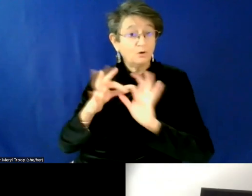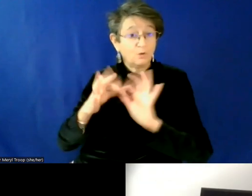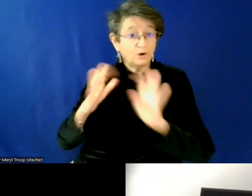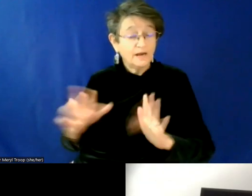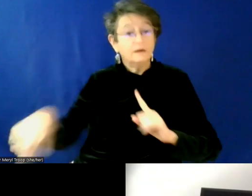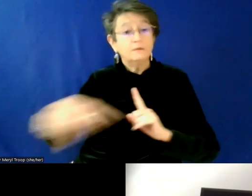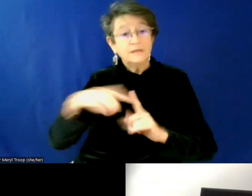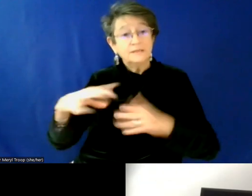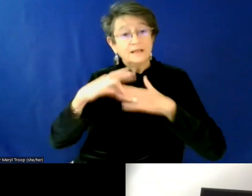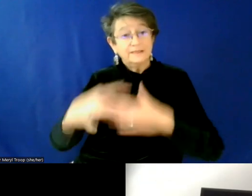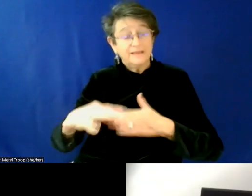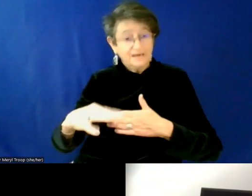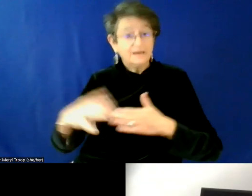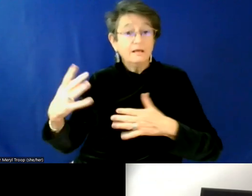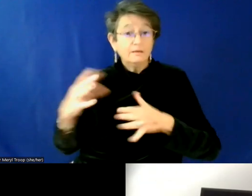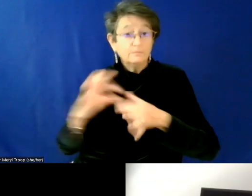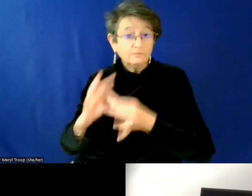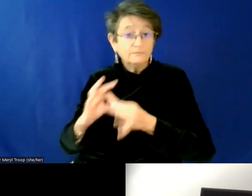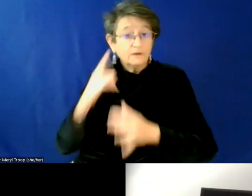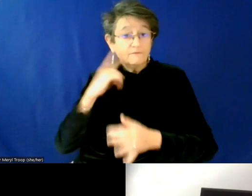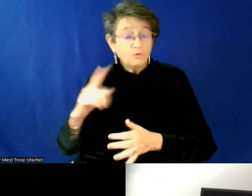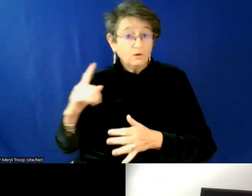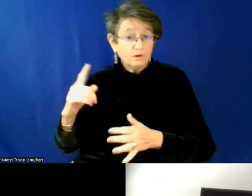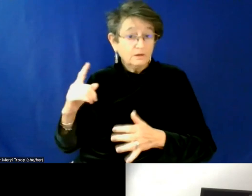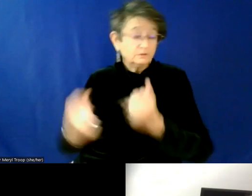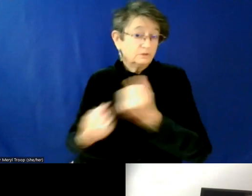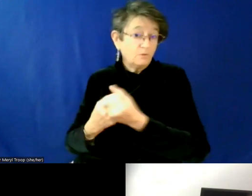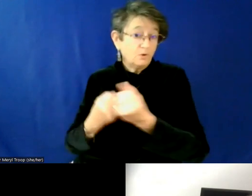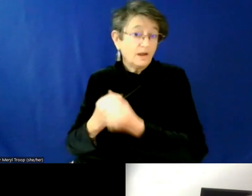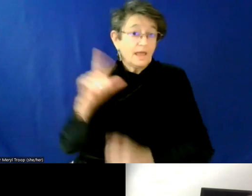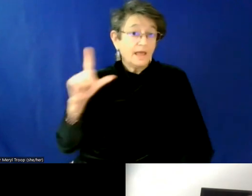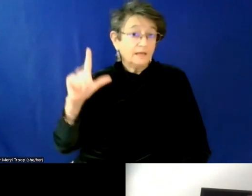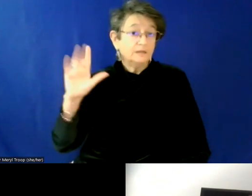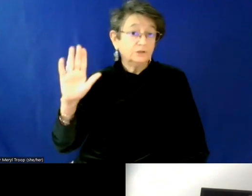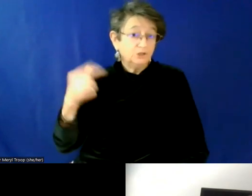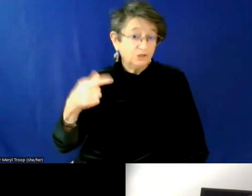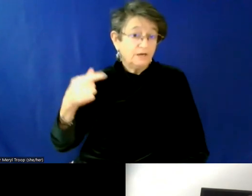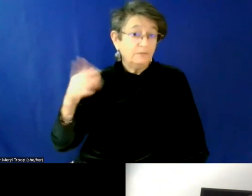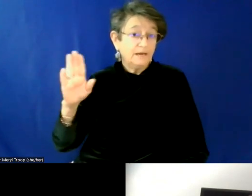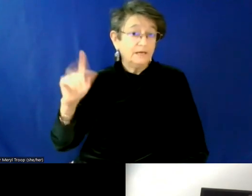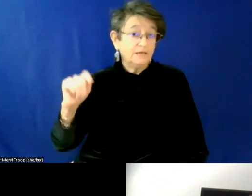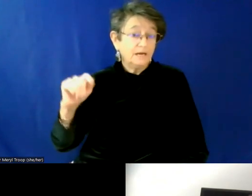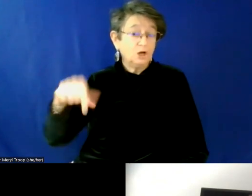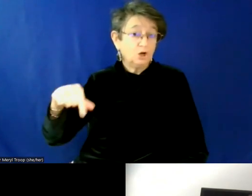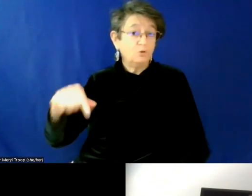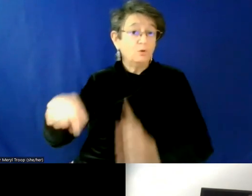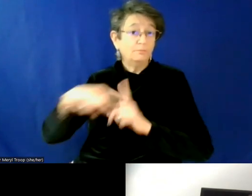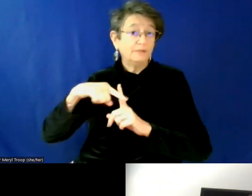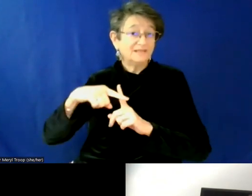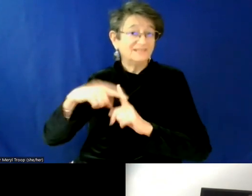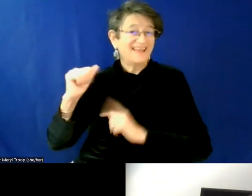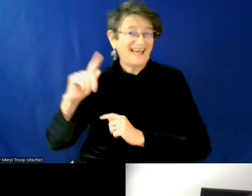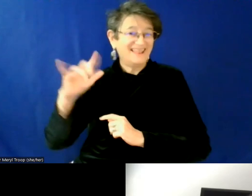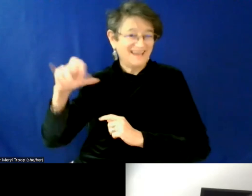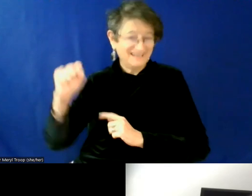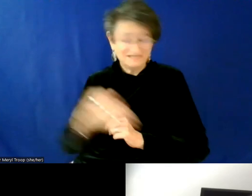program to train faculty, staff, and students to be supportive LGBTQ plus allies. So Sarah's going to share some of the